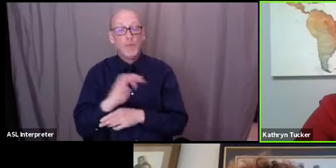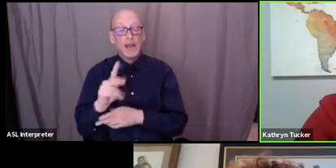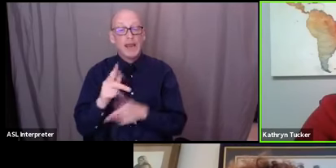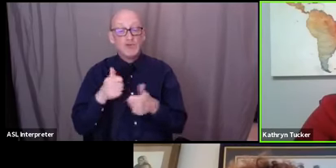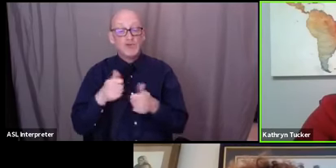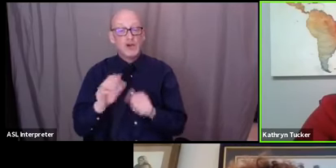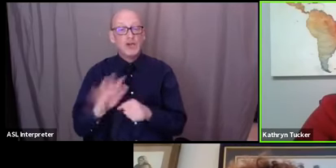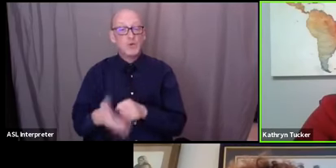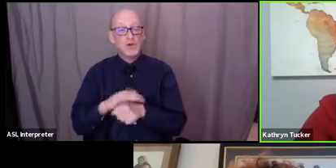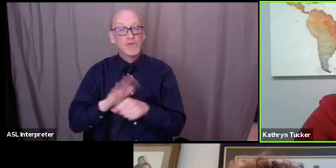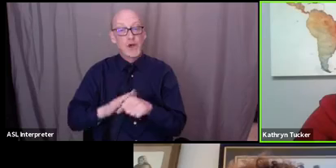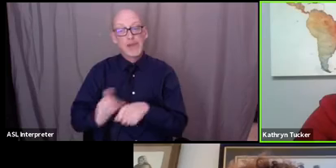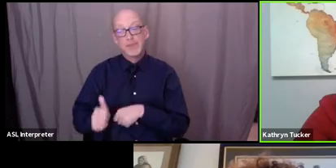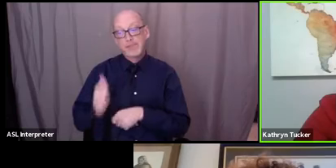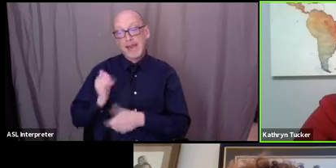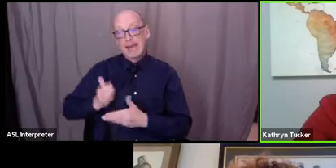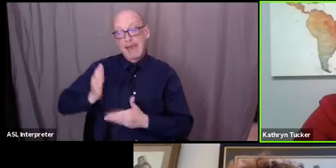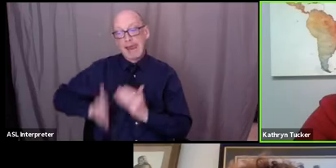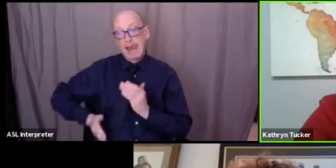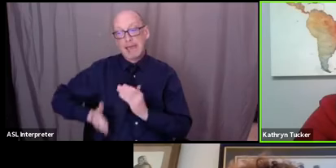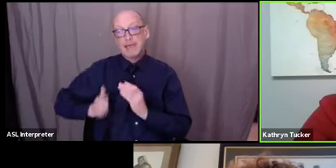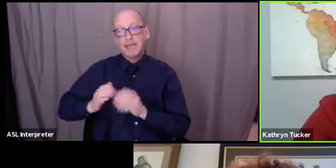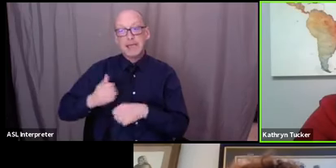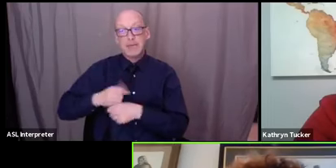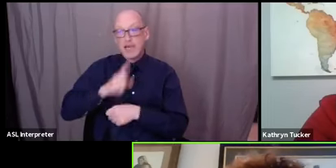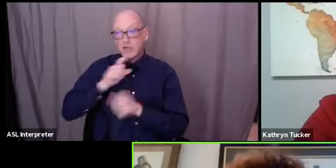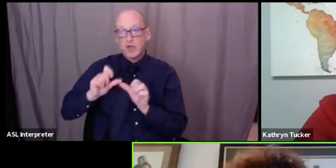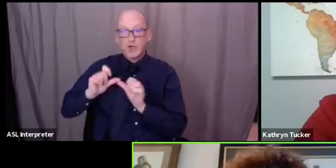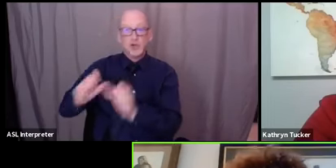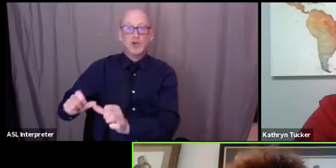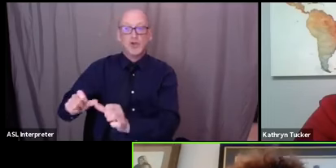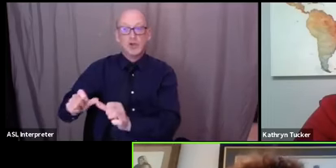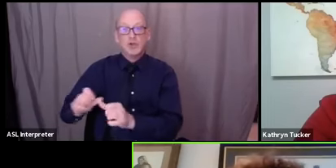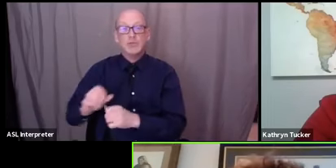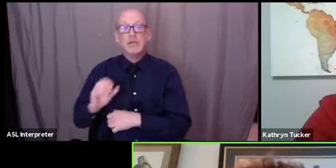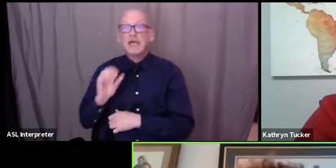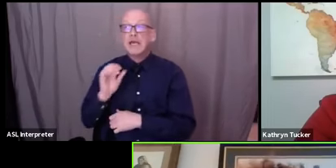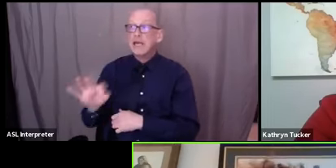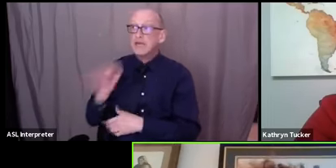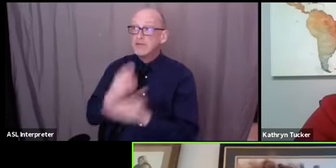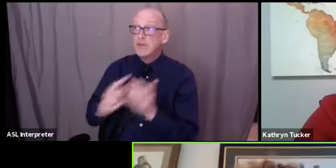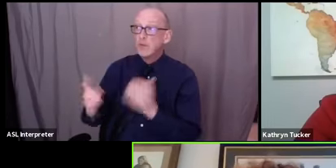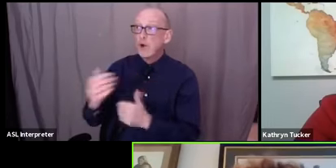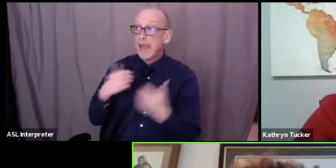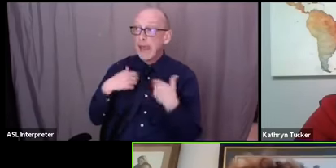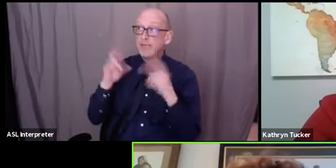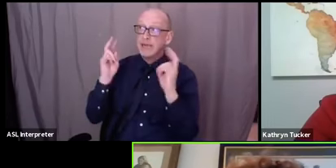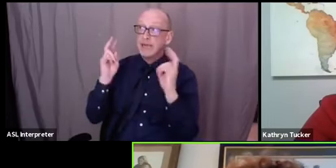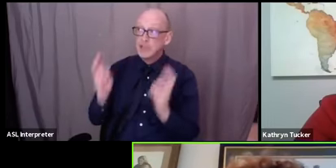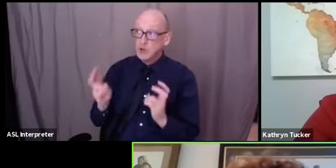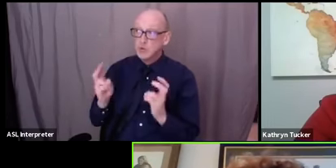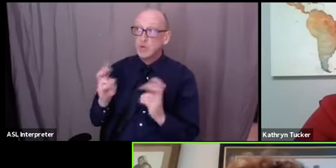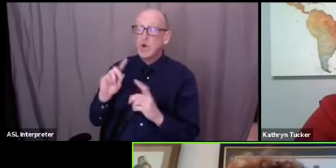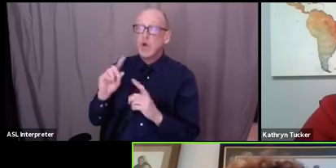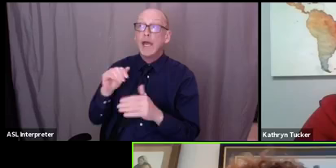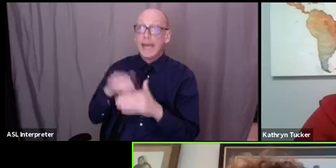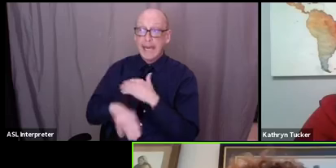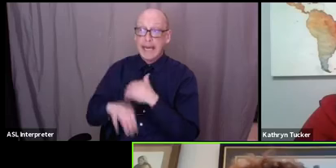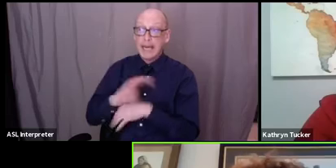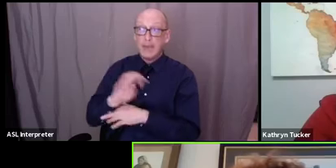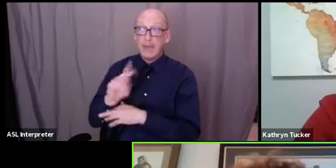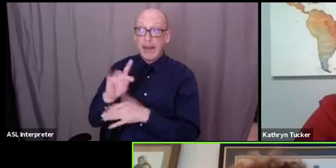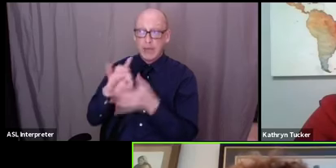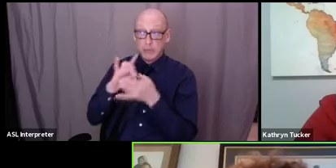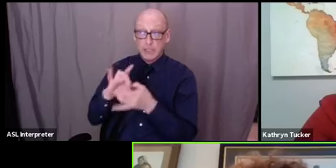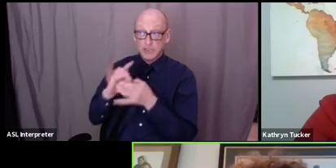back end by sustaining their conventional products and so if someone's having an issue um when in their banking relationship at